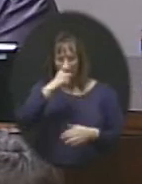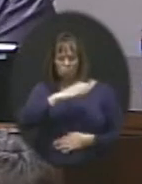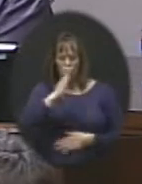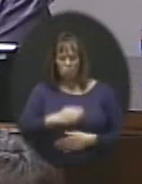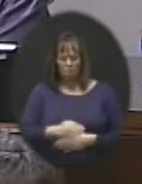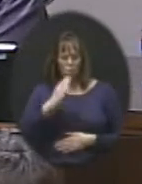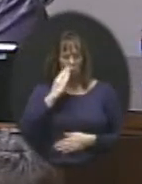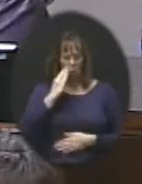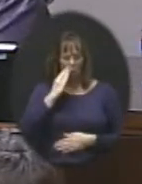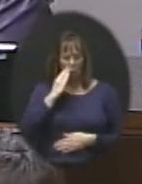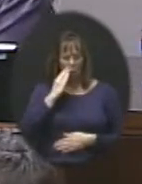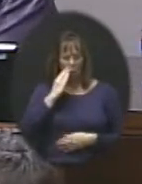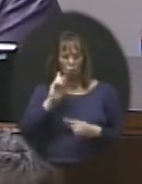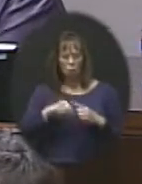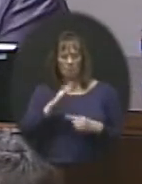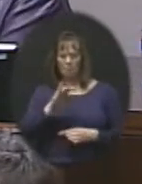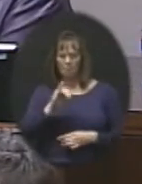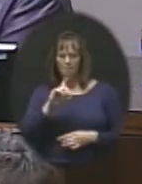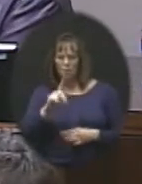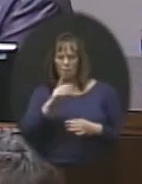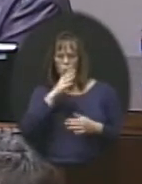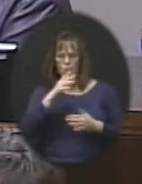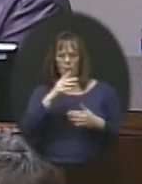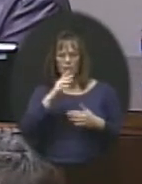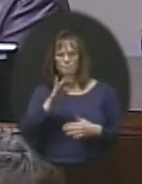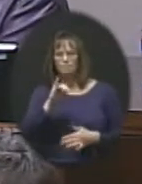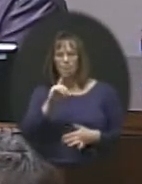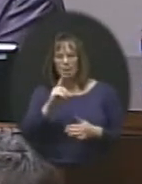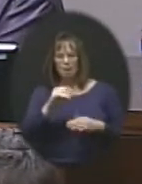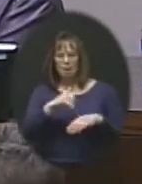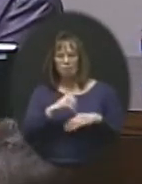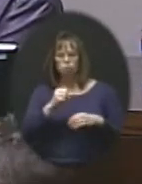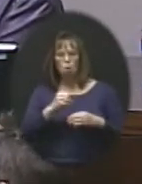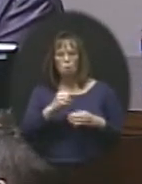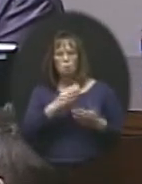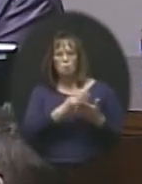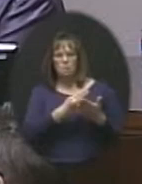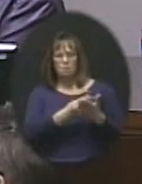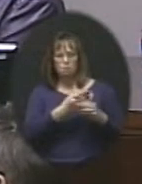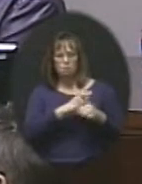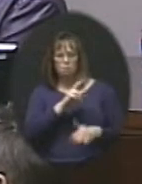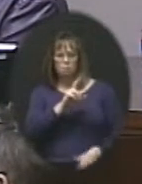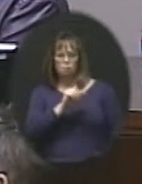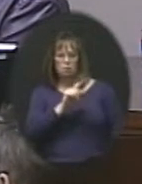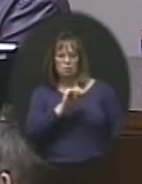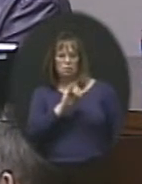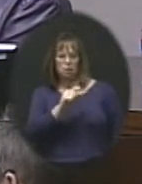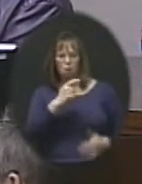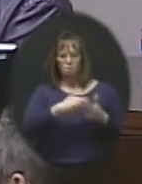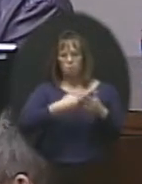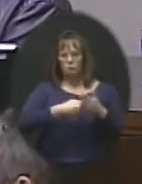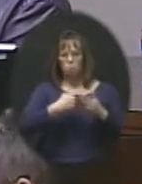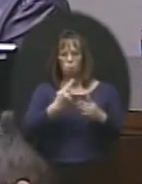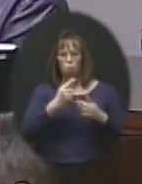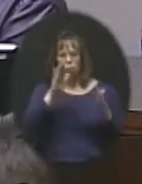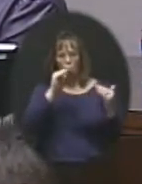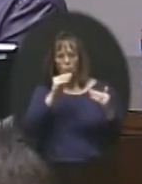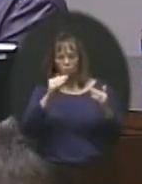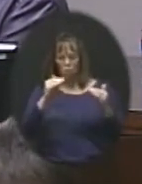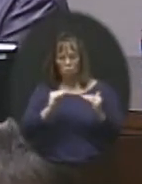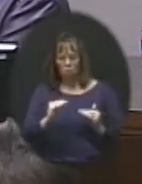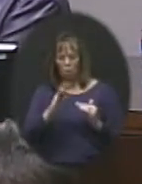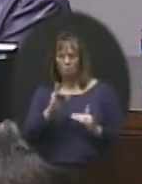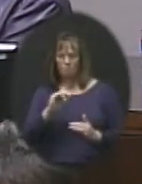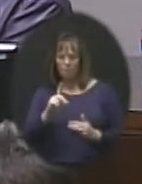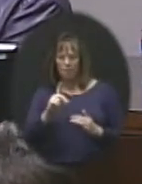when they bid them what they're going to bid them at. So we budget off the retail price and then always hope of course for lower bids.